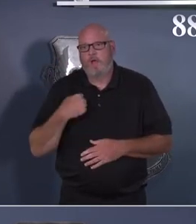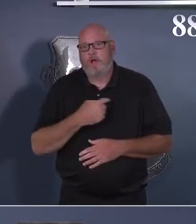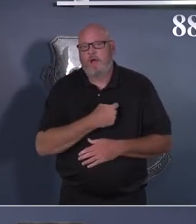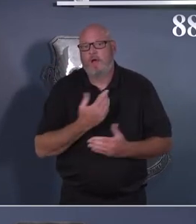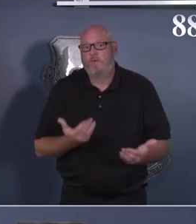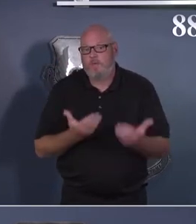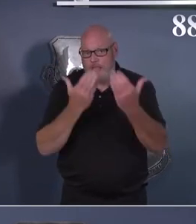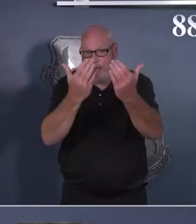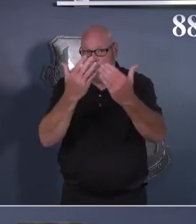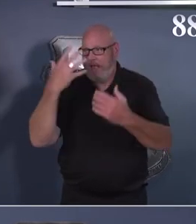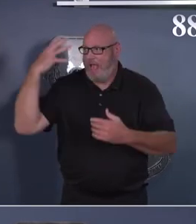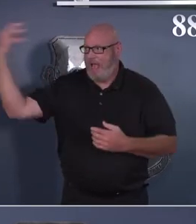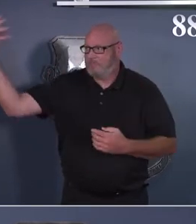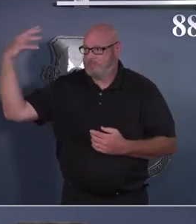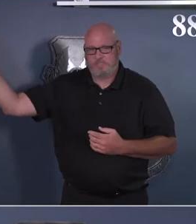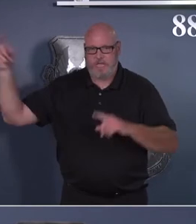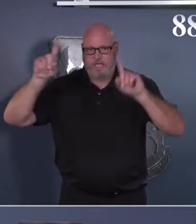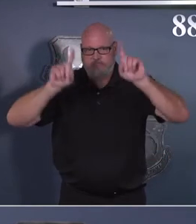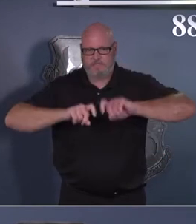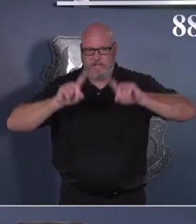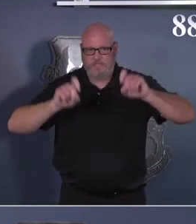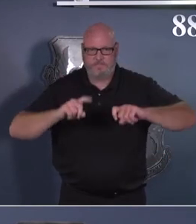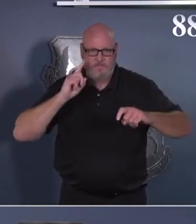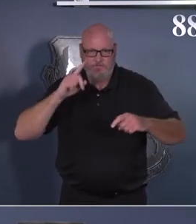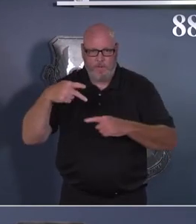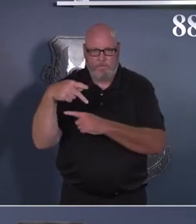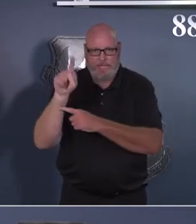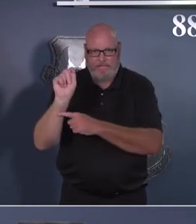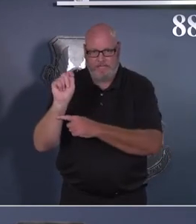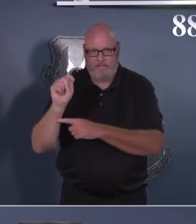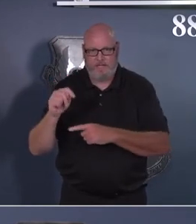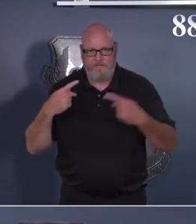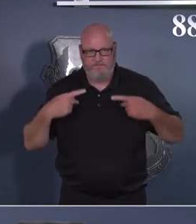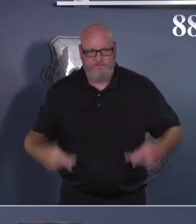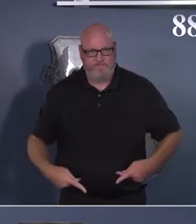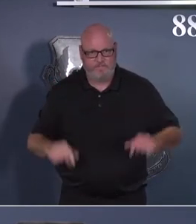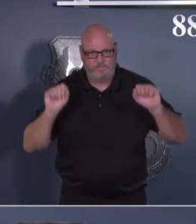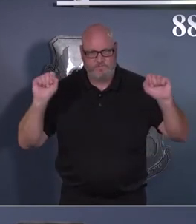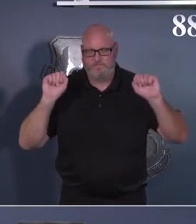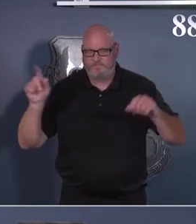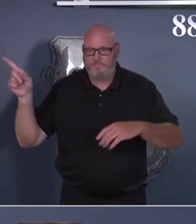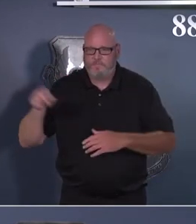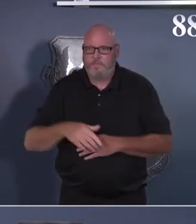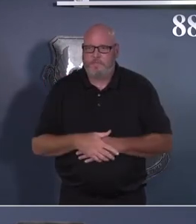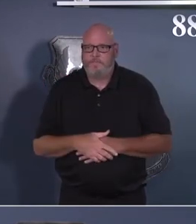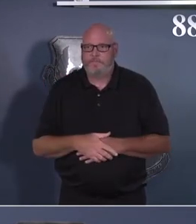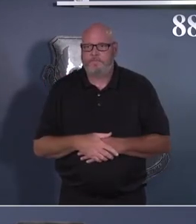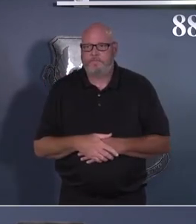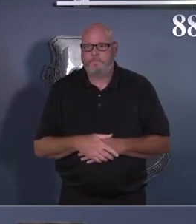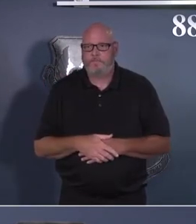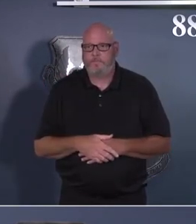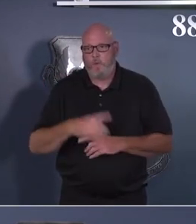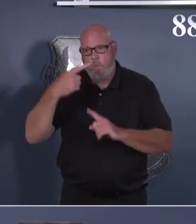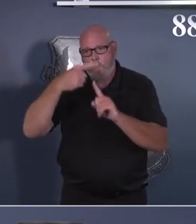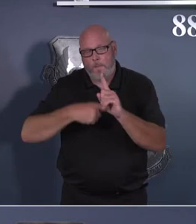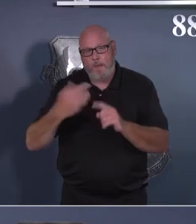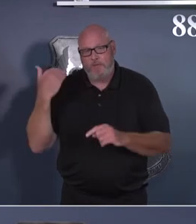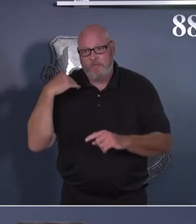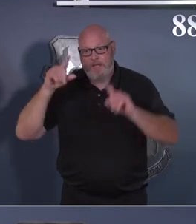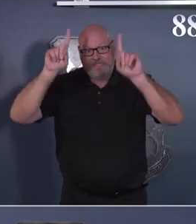reduced. Since we started testing about a month ago, just over a thousand tests have been executed